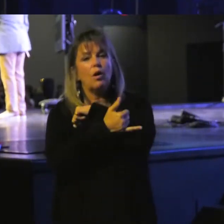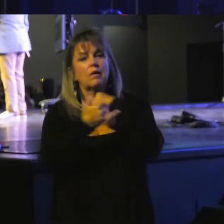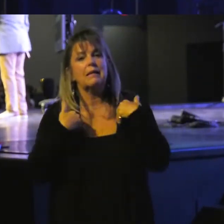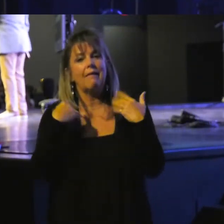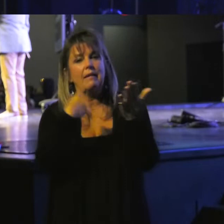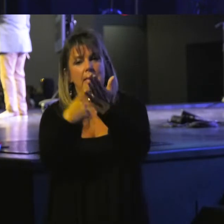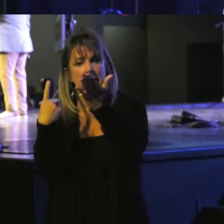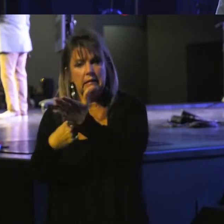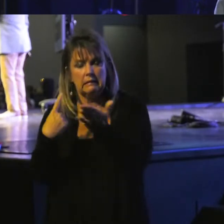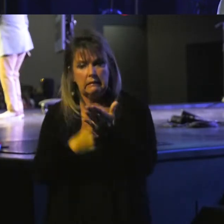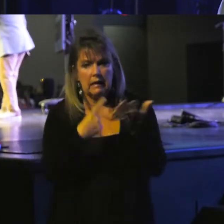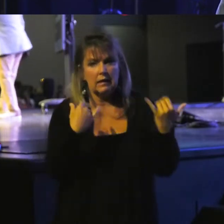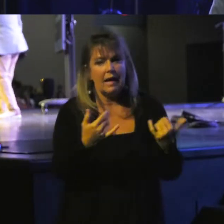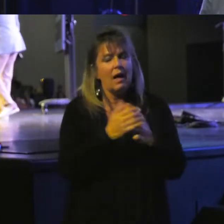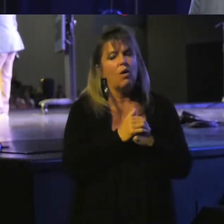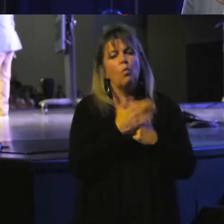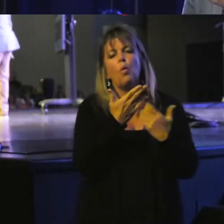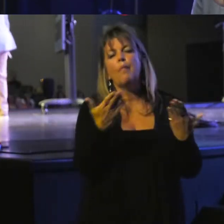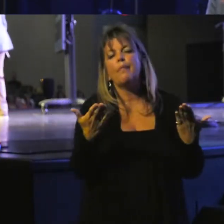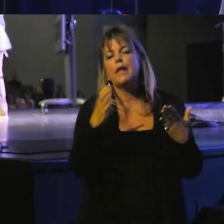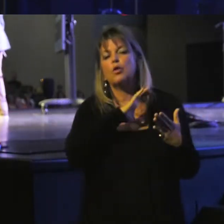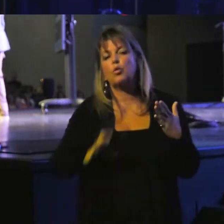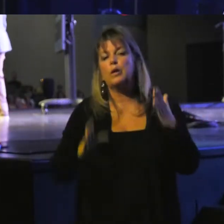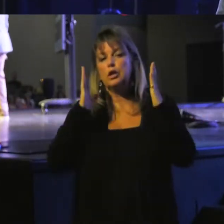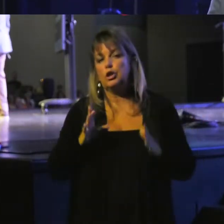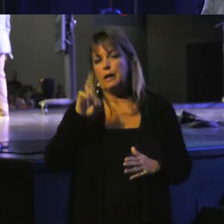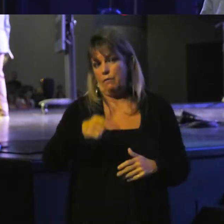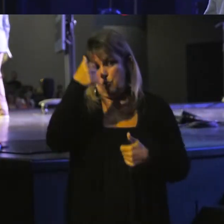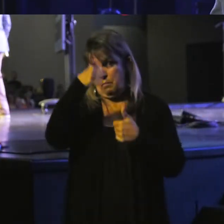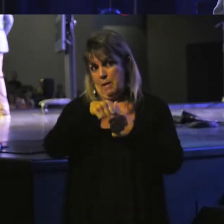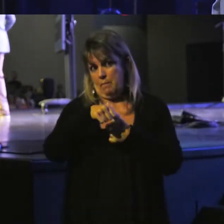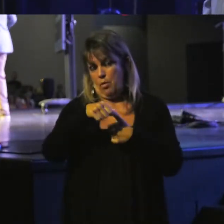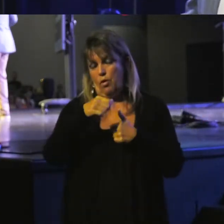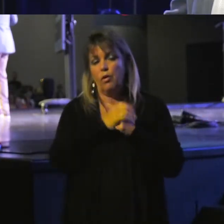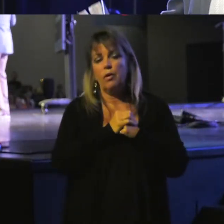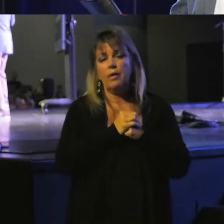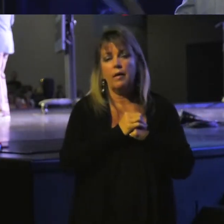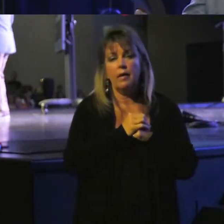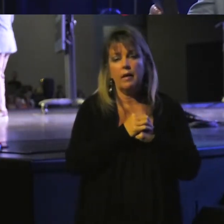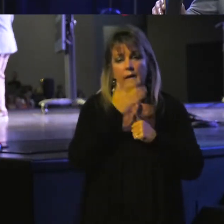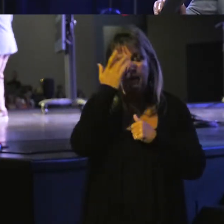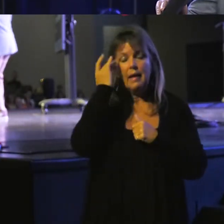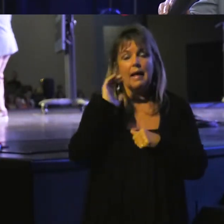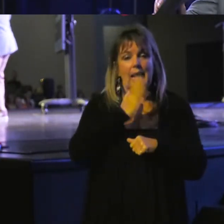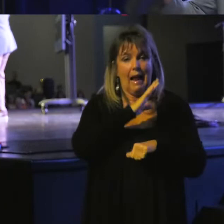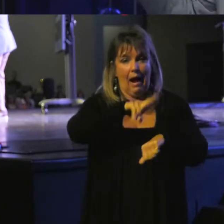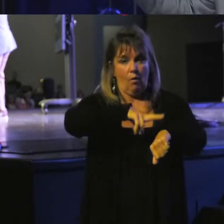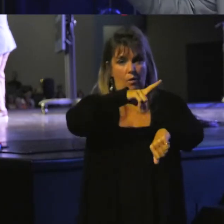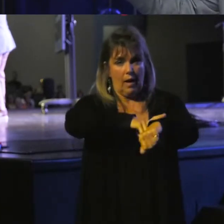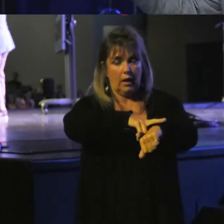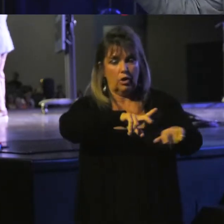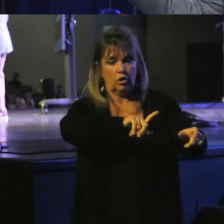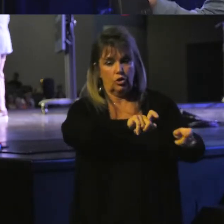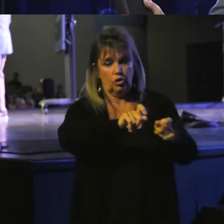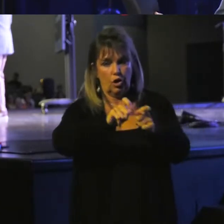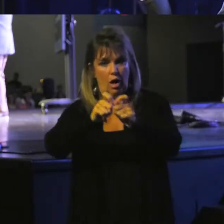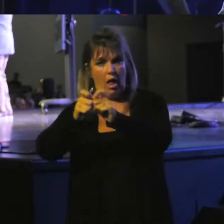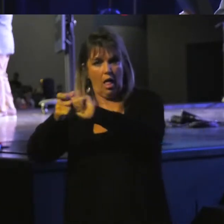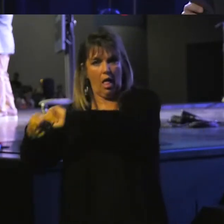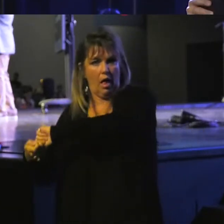discussion. But one of the things Christians have to remember is in the midst of our nation changing,